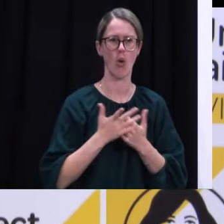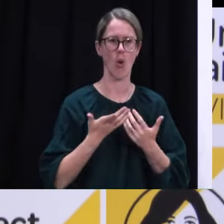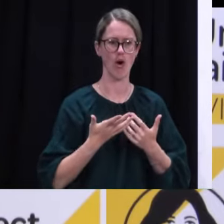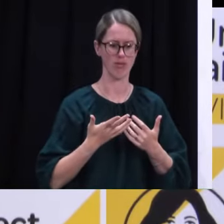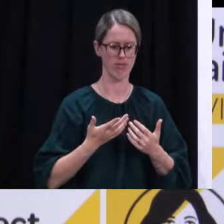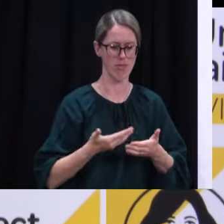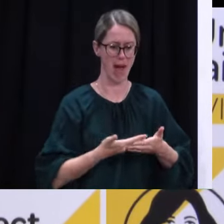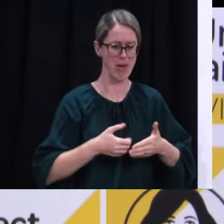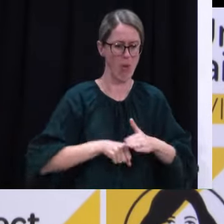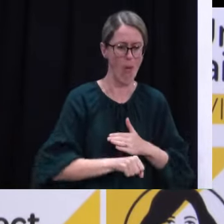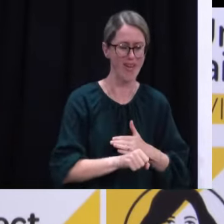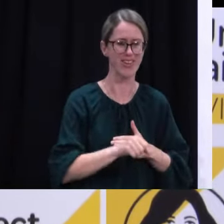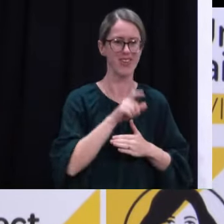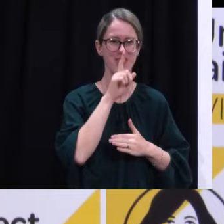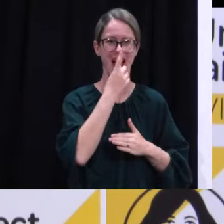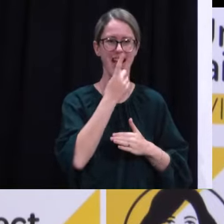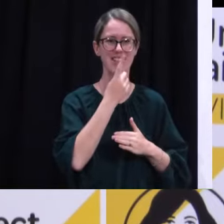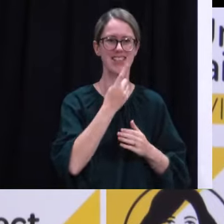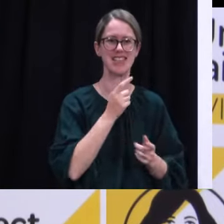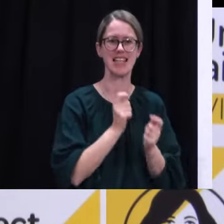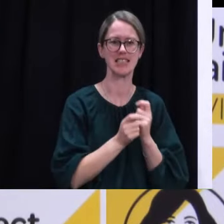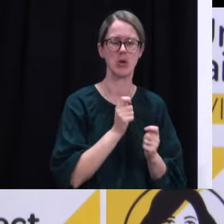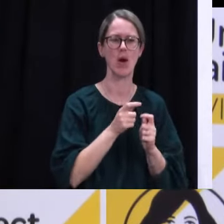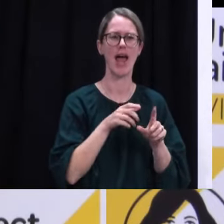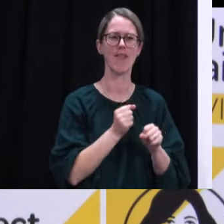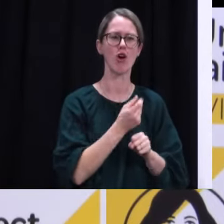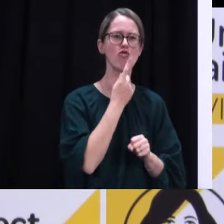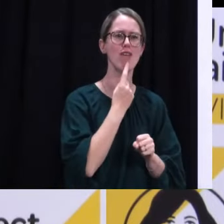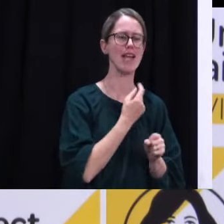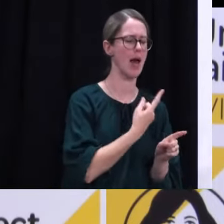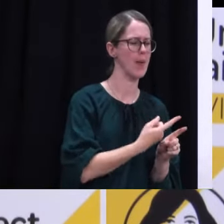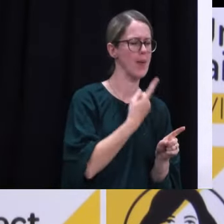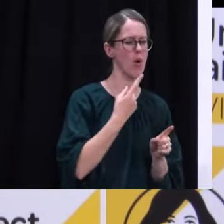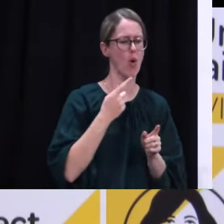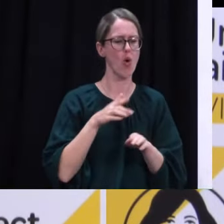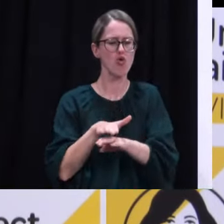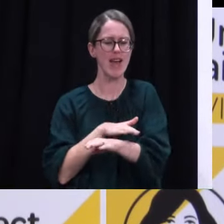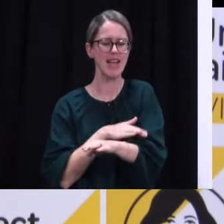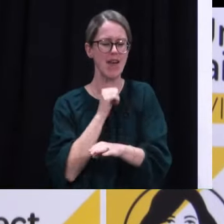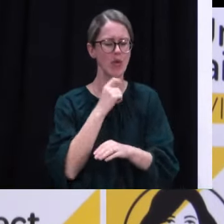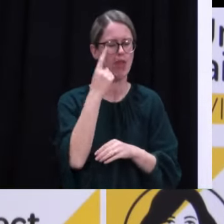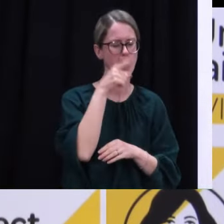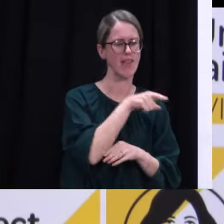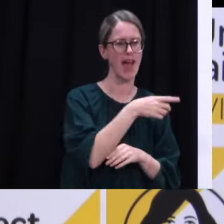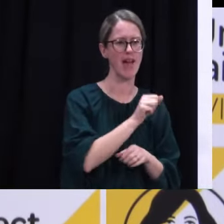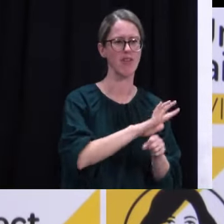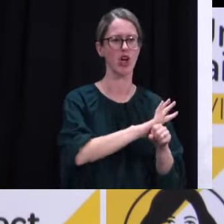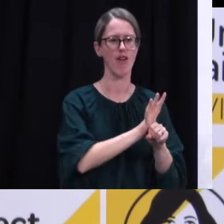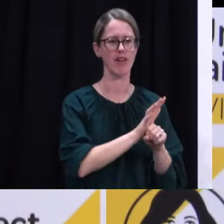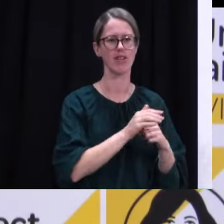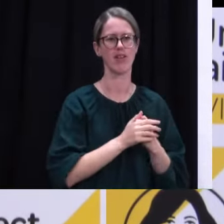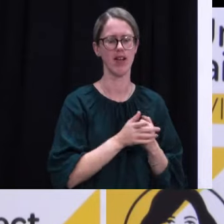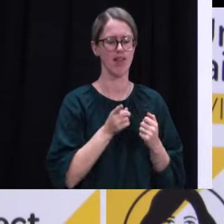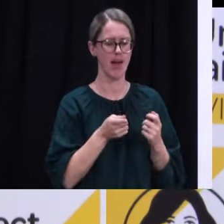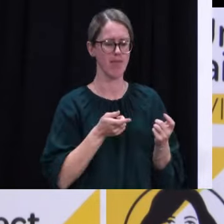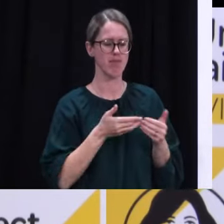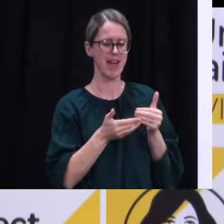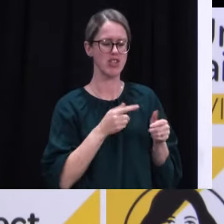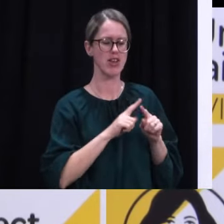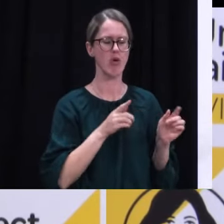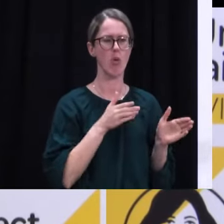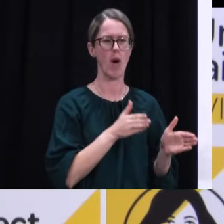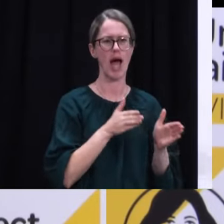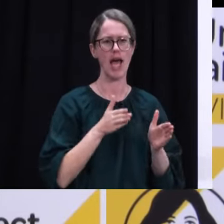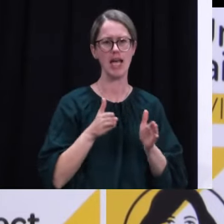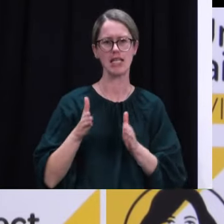Maybe, yes. There are red or green lanes depending on whether there's a suspicion someone could have COVID and they are dealt with in different ways. In